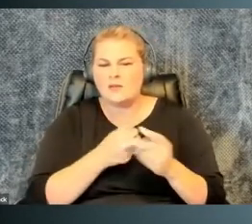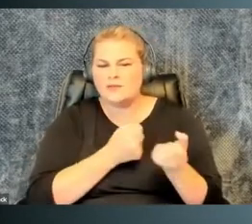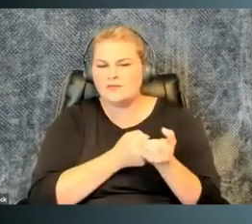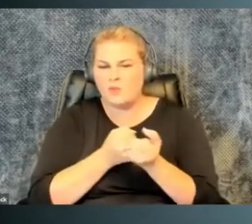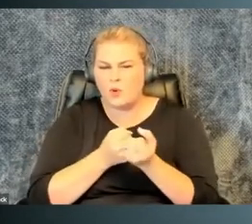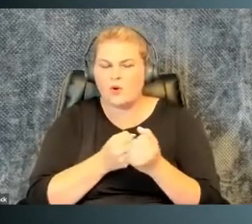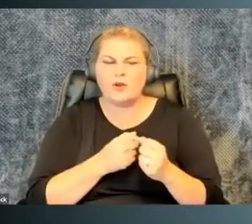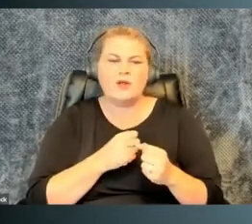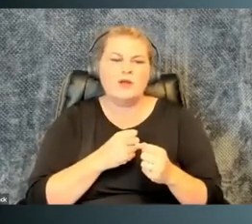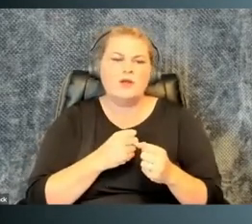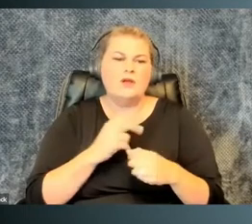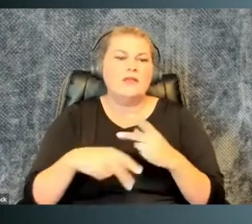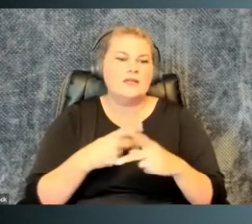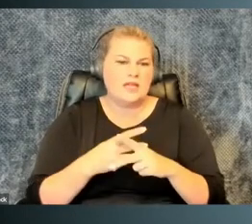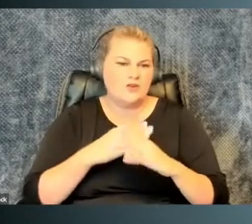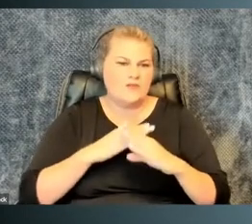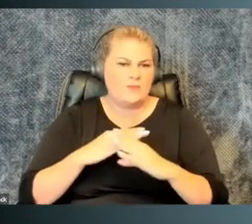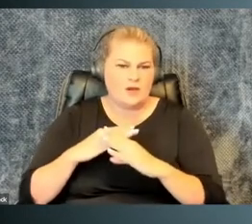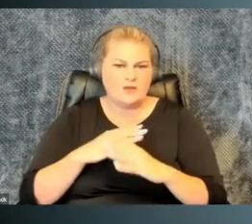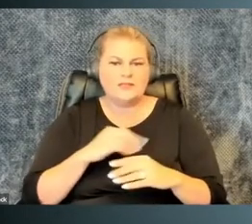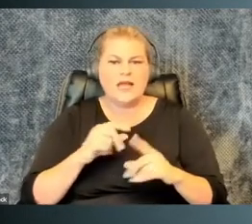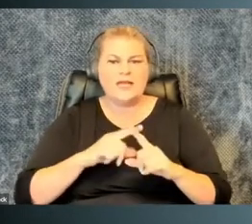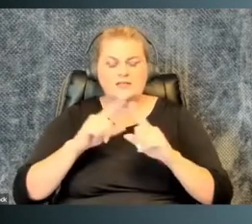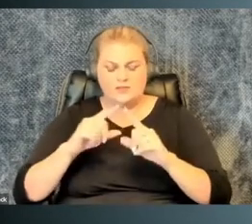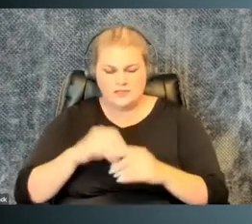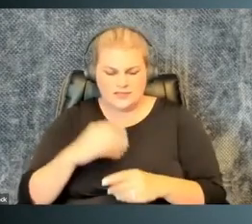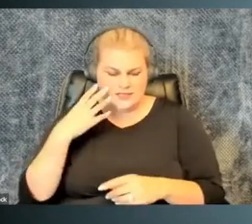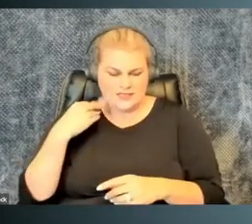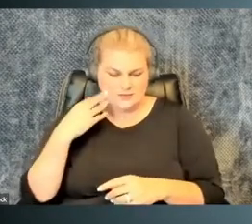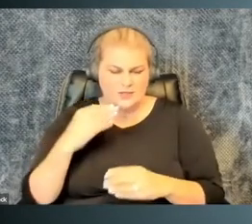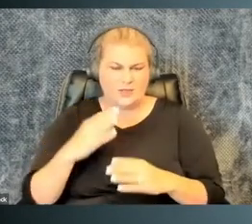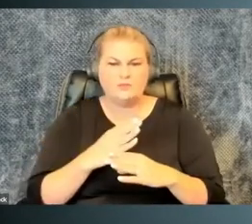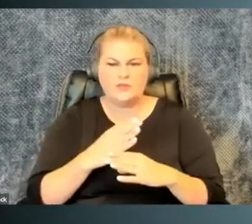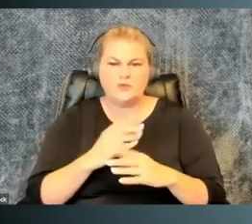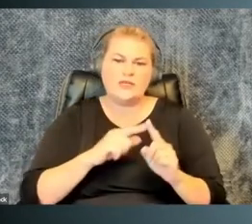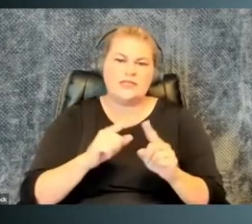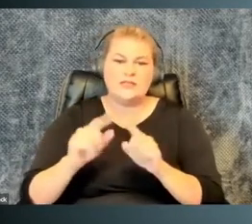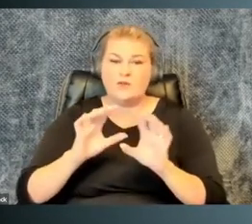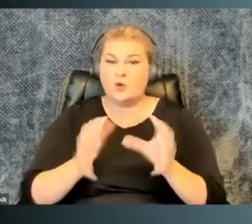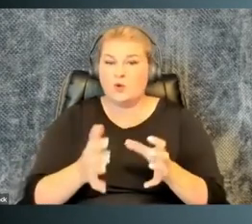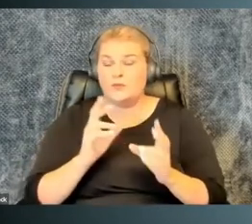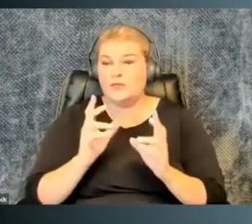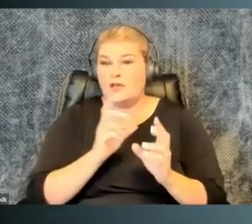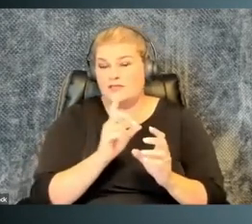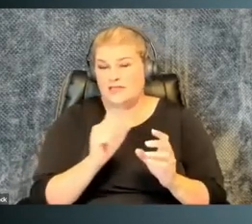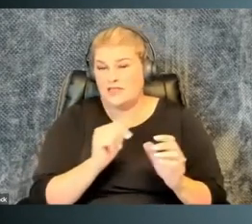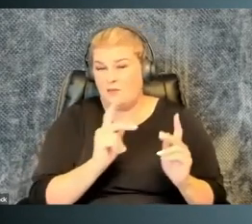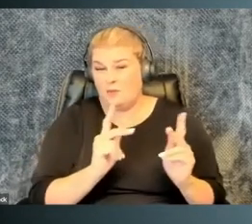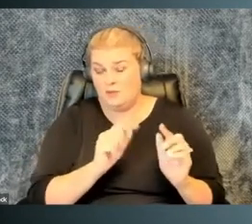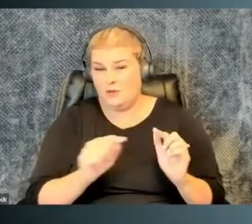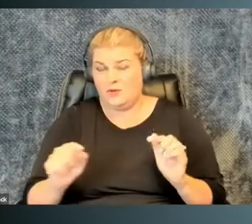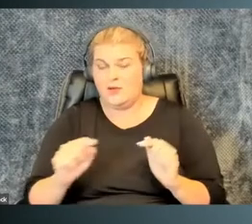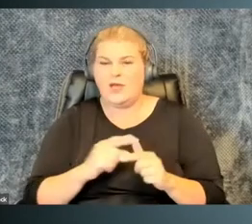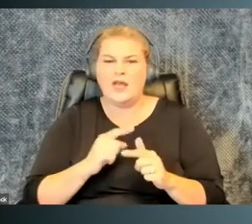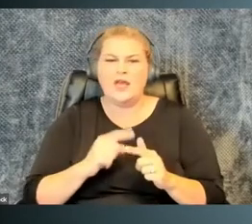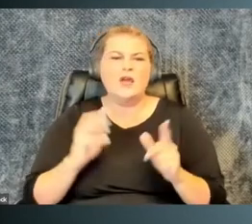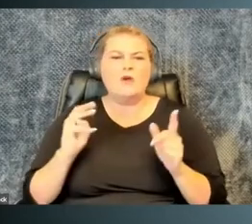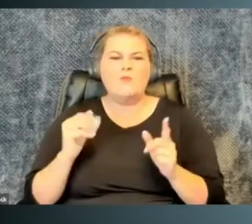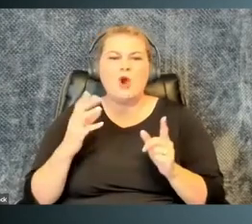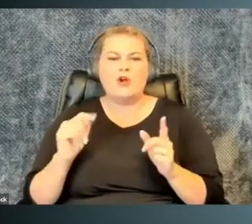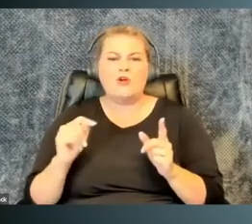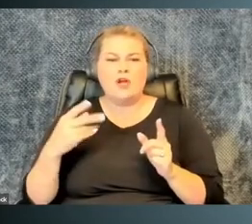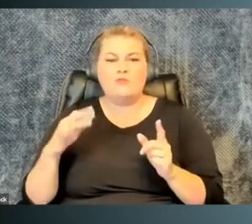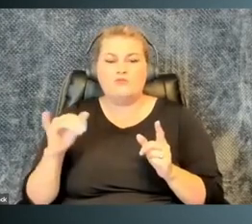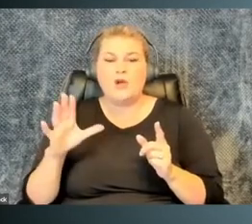looking at different forms of support, the nature of barriers, and differences in experience between different groups of